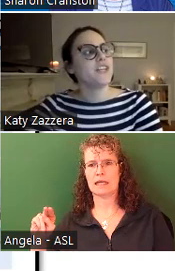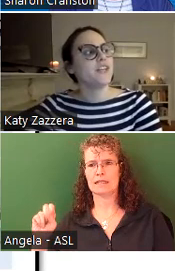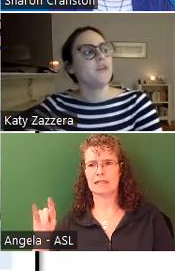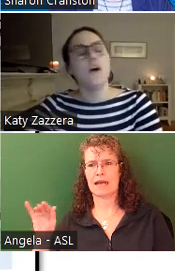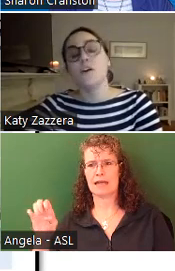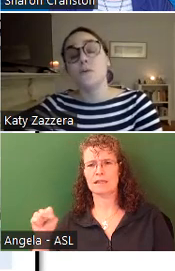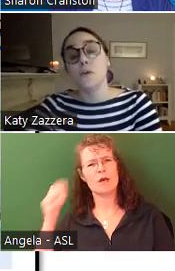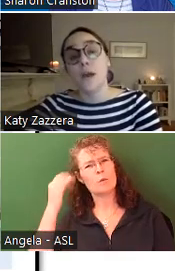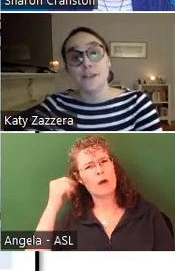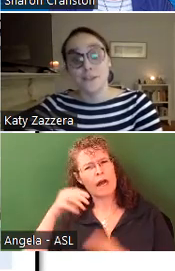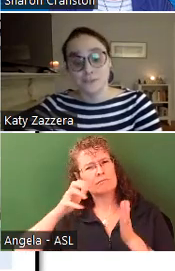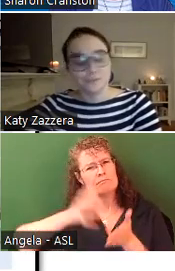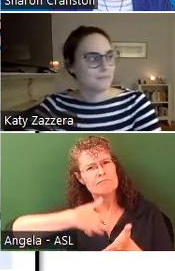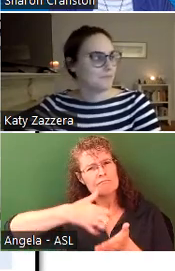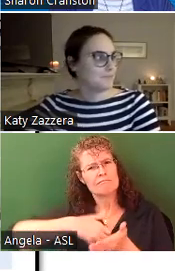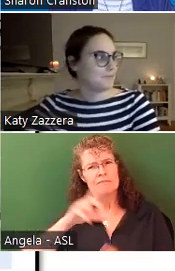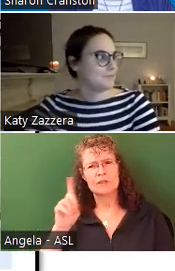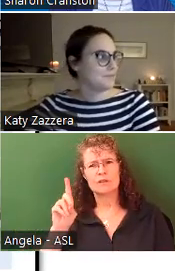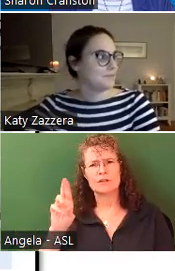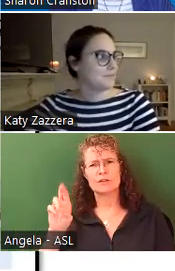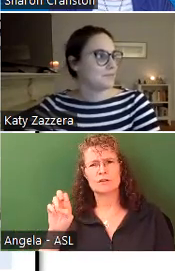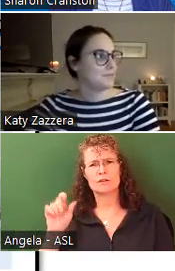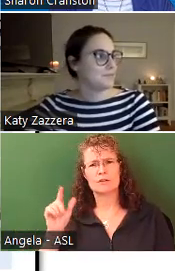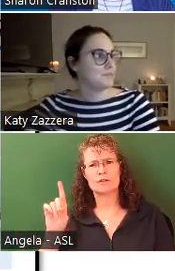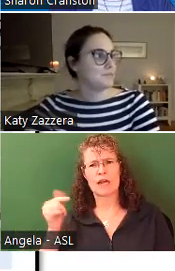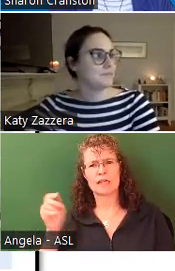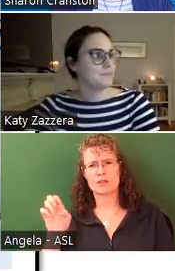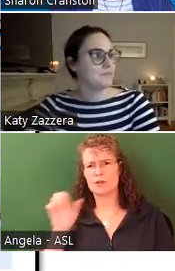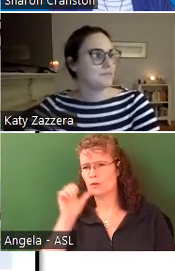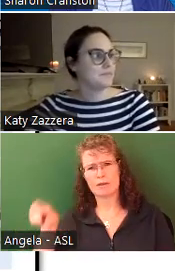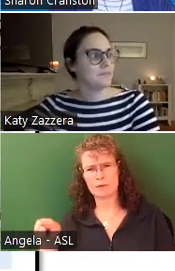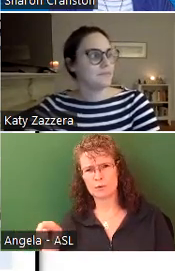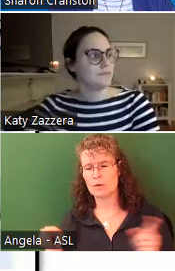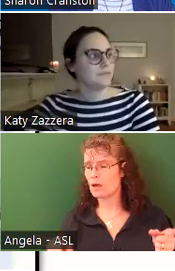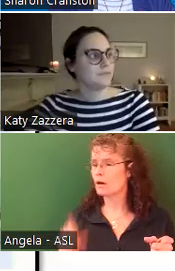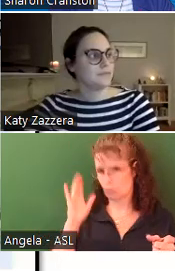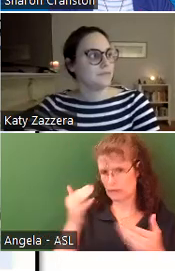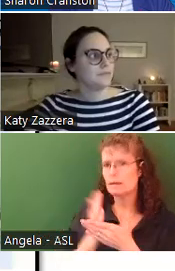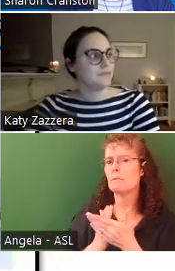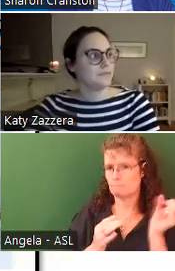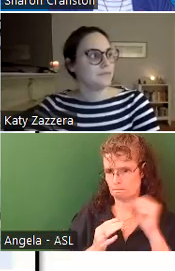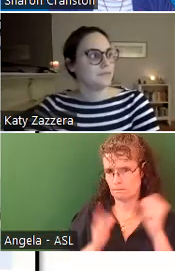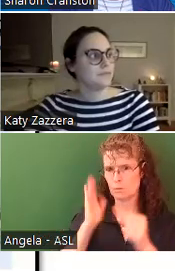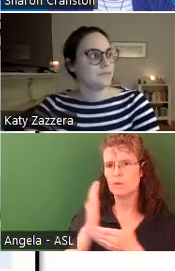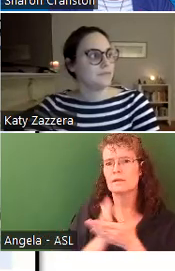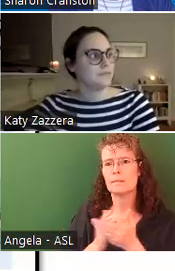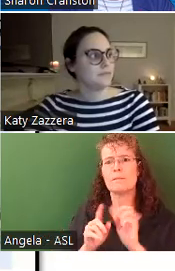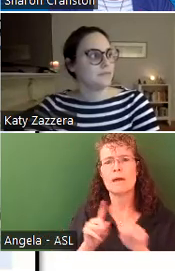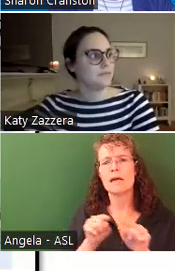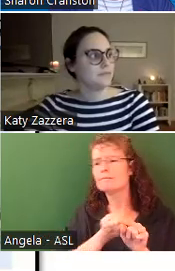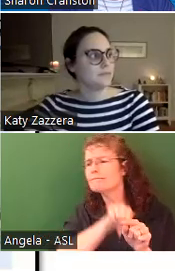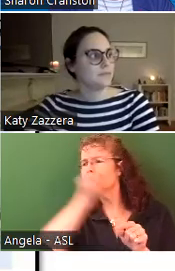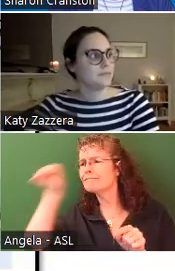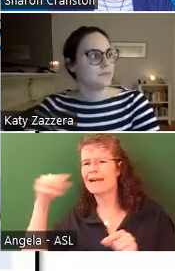the dredging no longer required? There will be some dredging. It will be outside of the intertidal